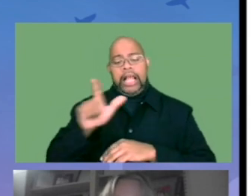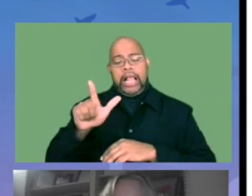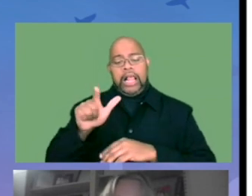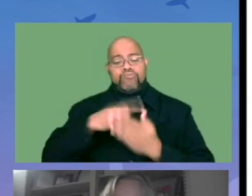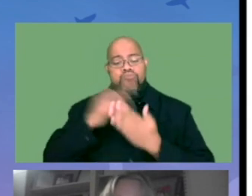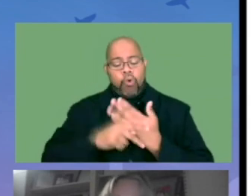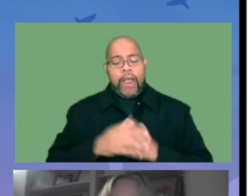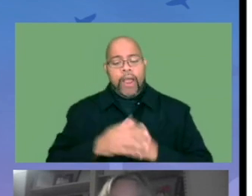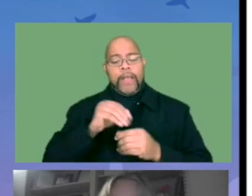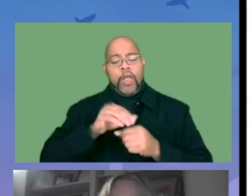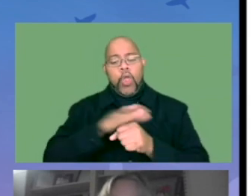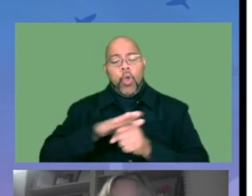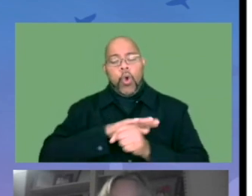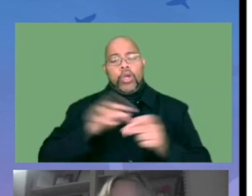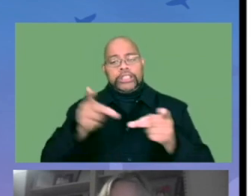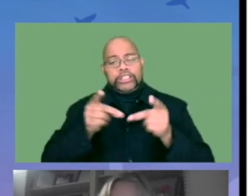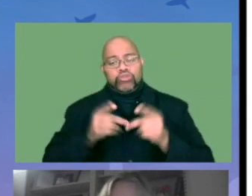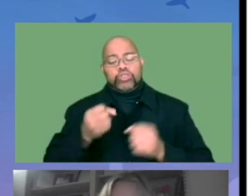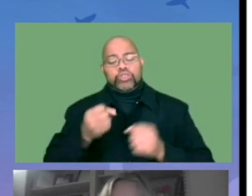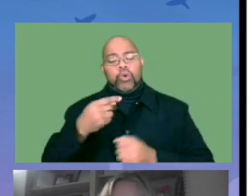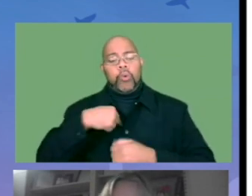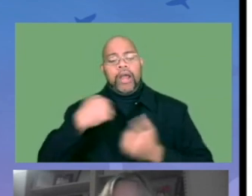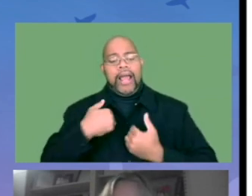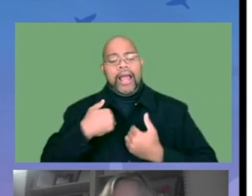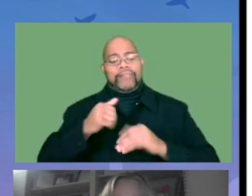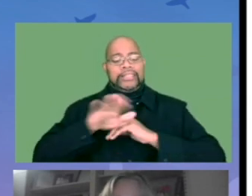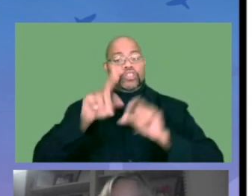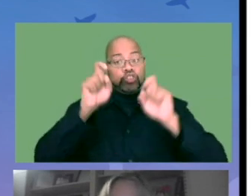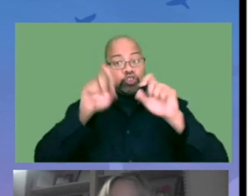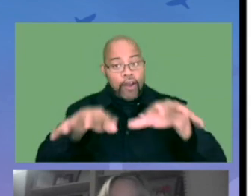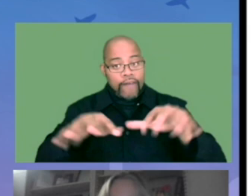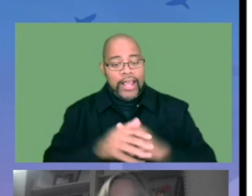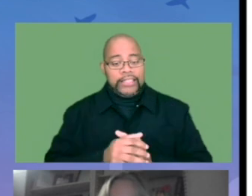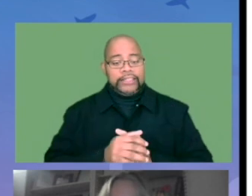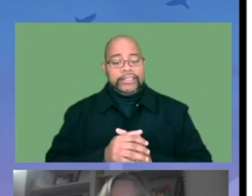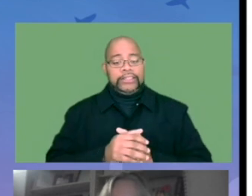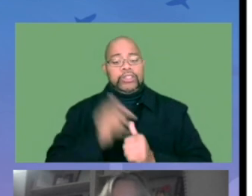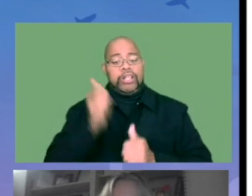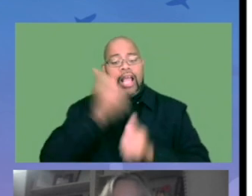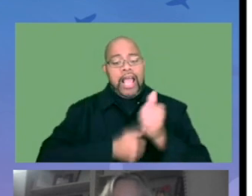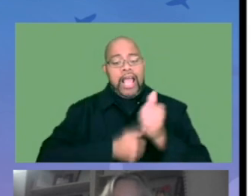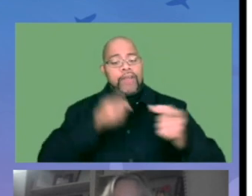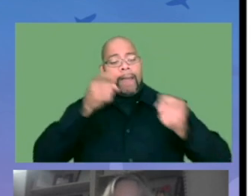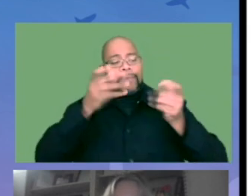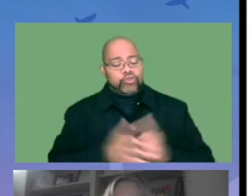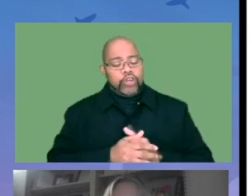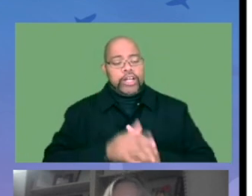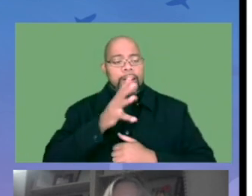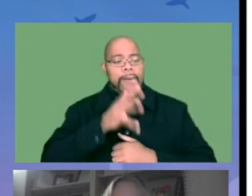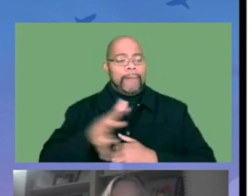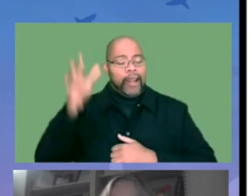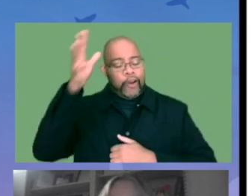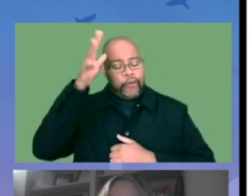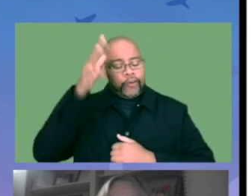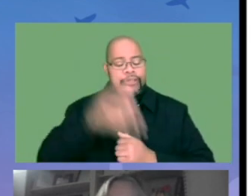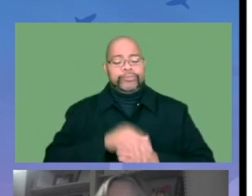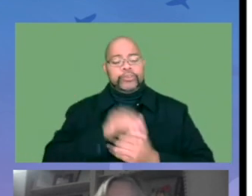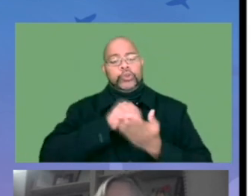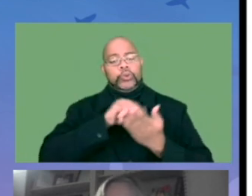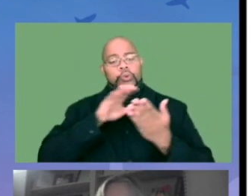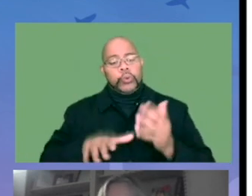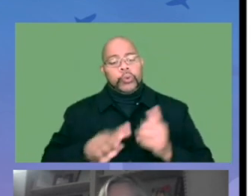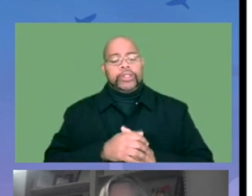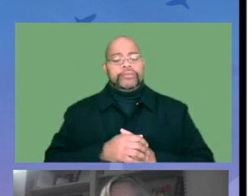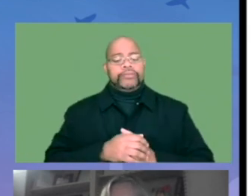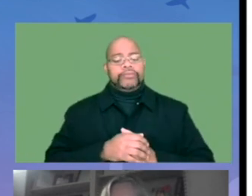with their entire district administrators, faculty, staff. And then the summer, they're going to be